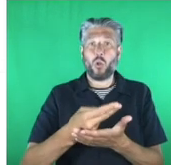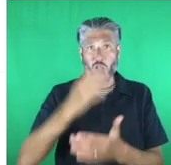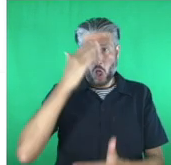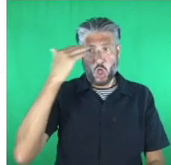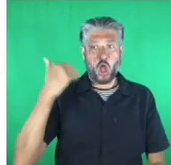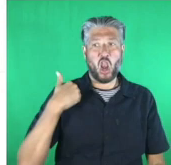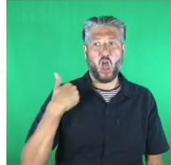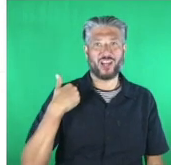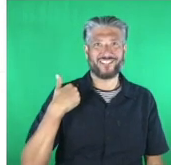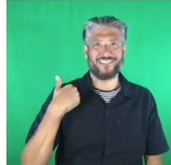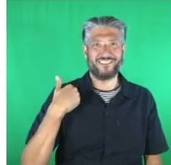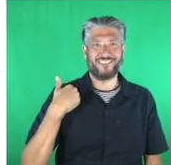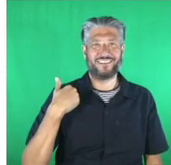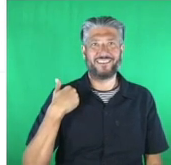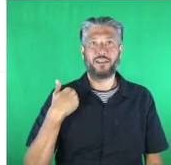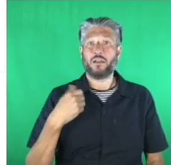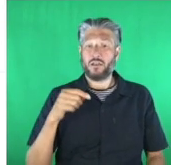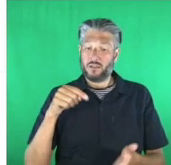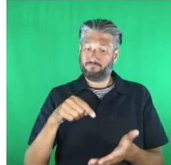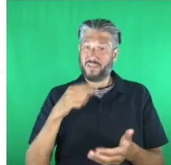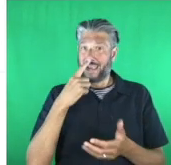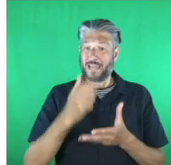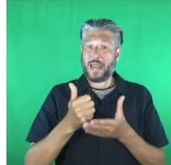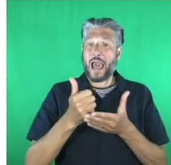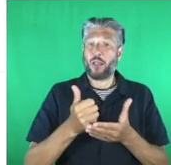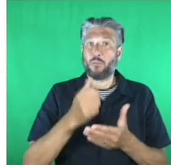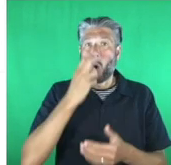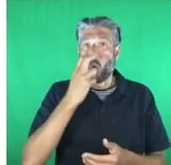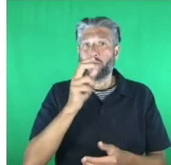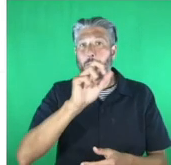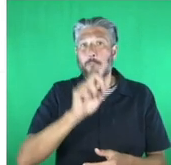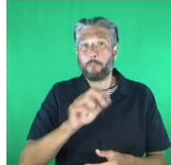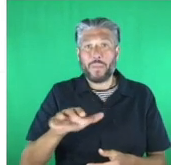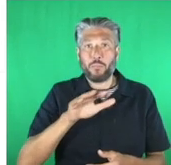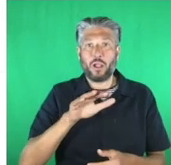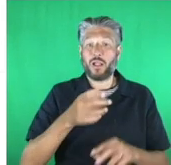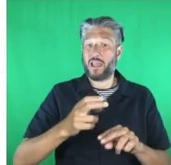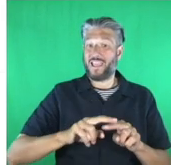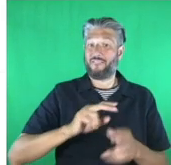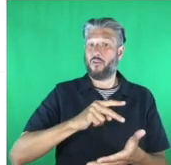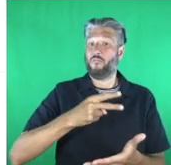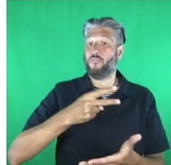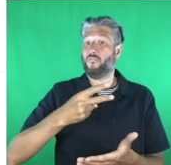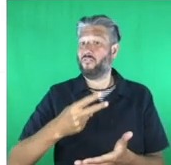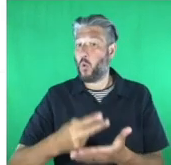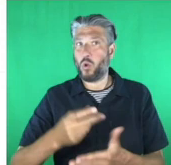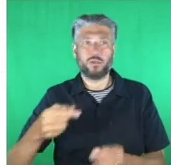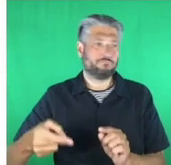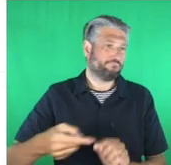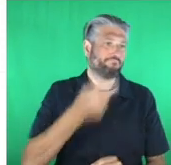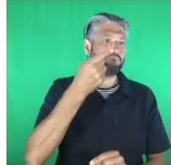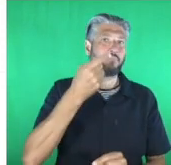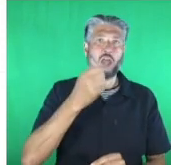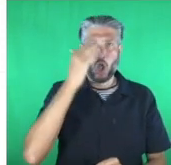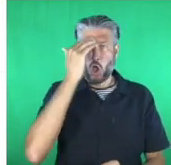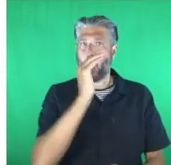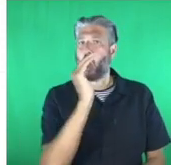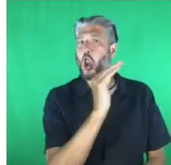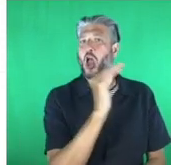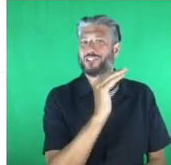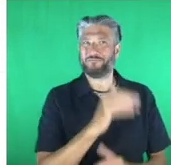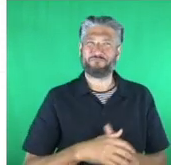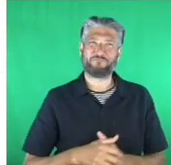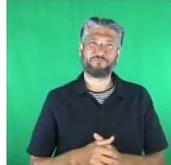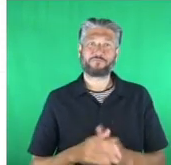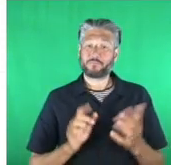help older people by sending automatic alerts if someone has a fall speedbot is an app developed by 15